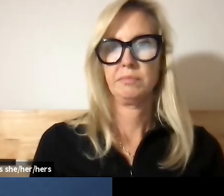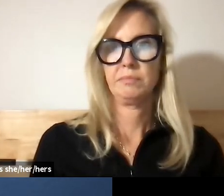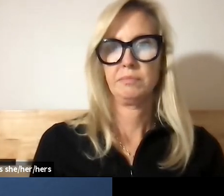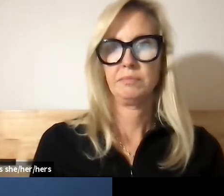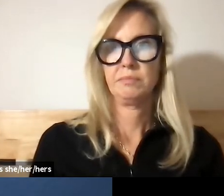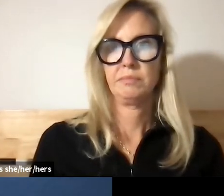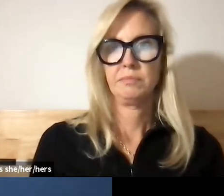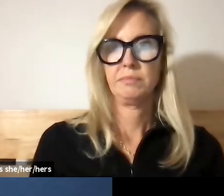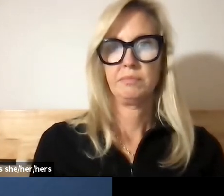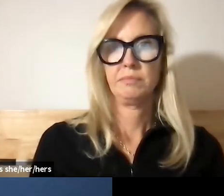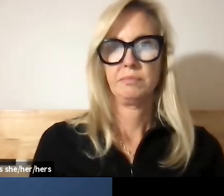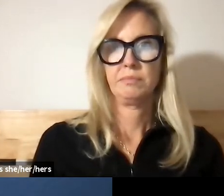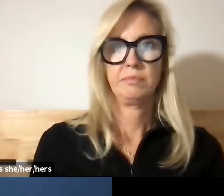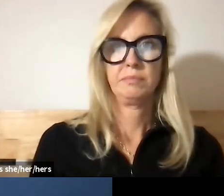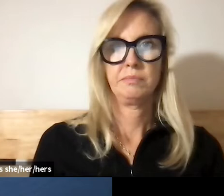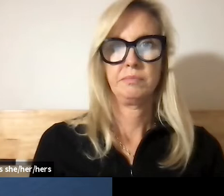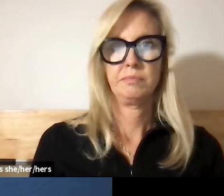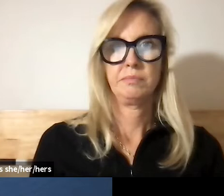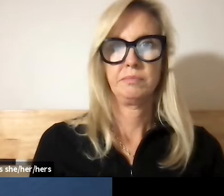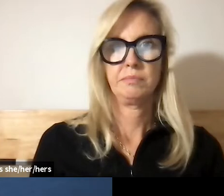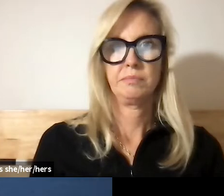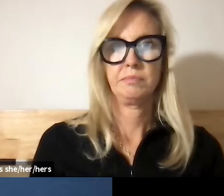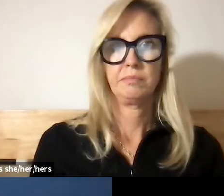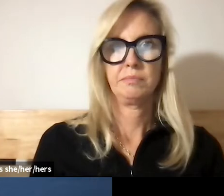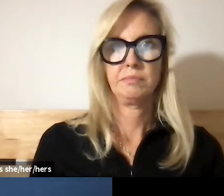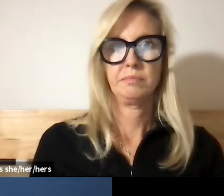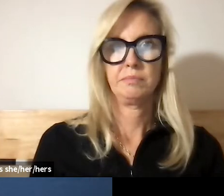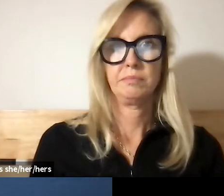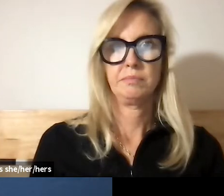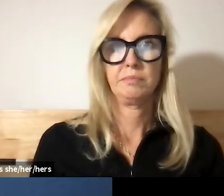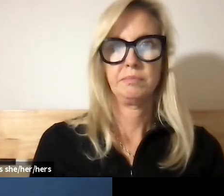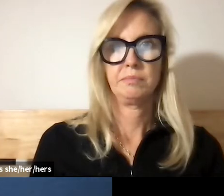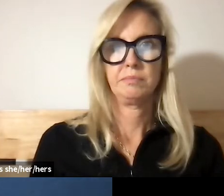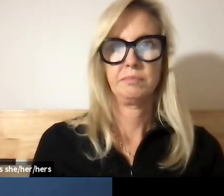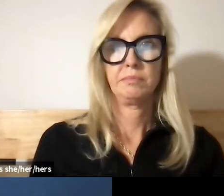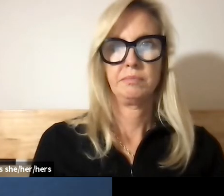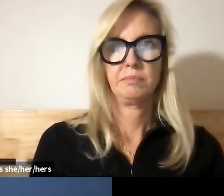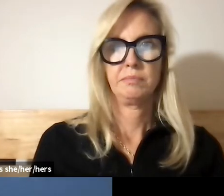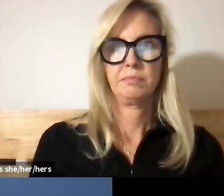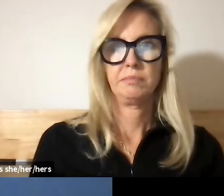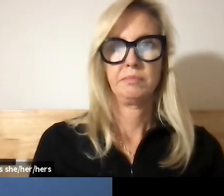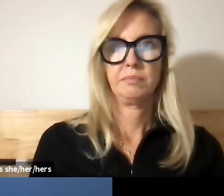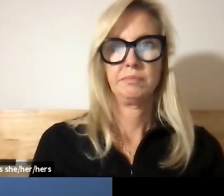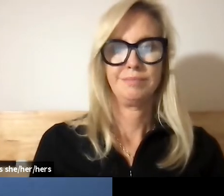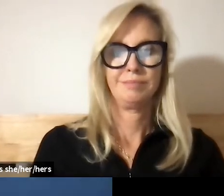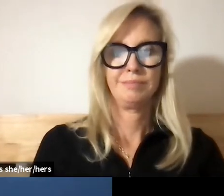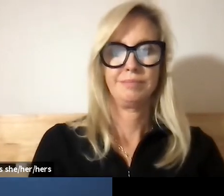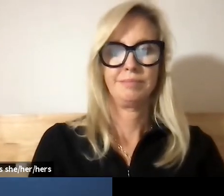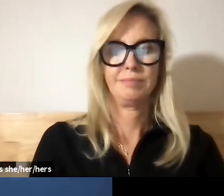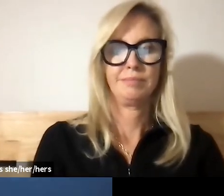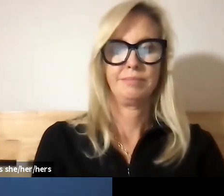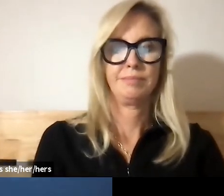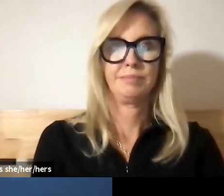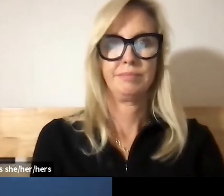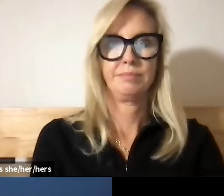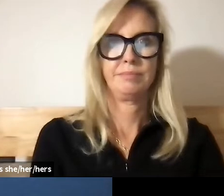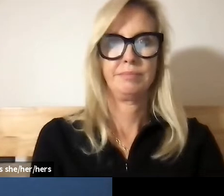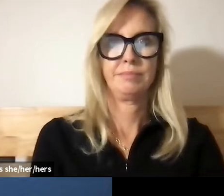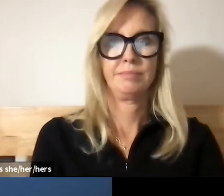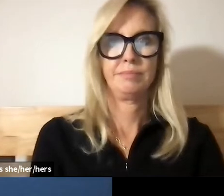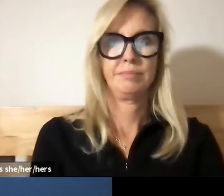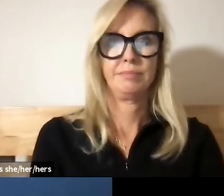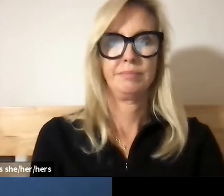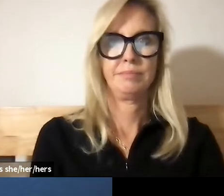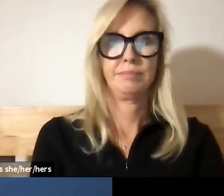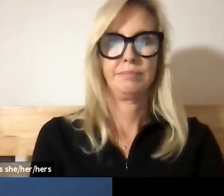regular time of 6 pm tonight and the board will take a 10 minute break after about two hours of meeting and